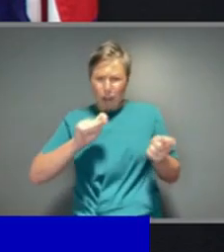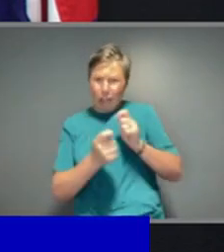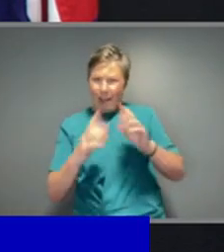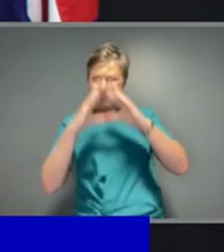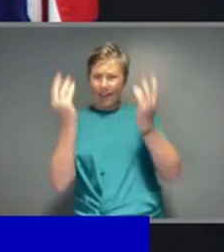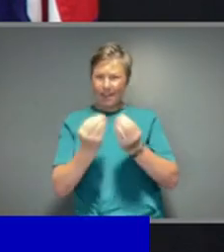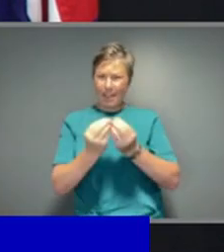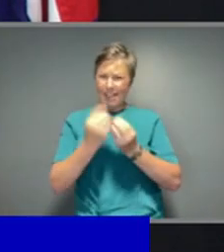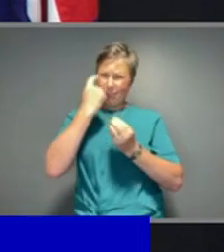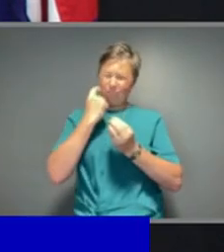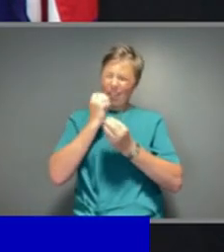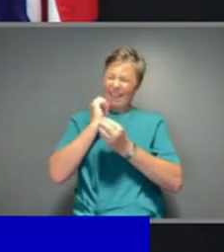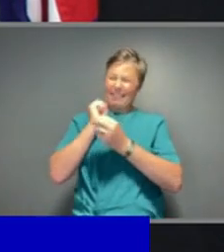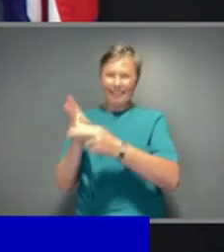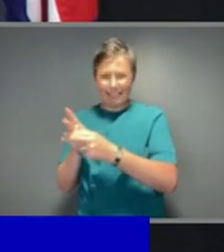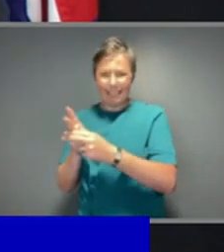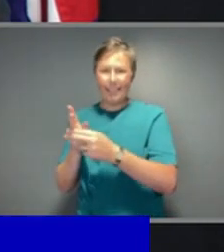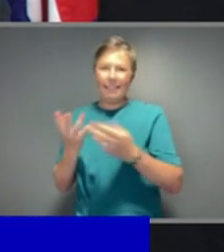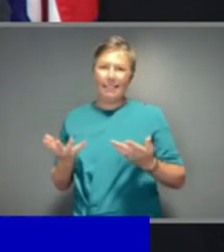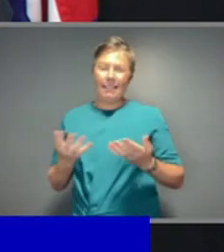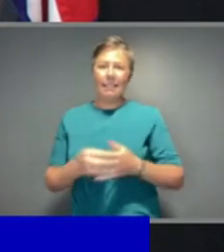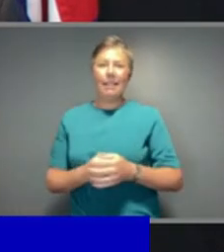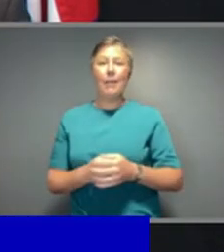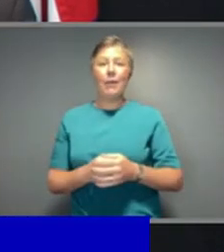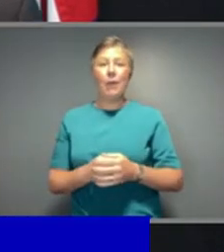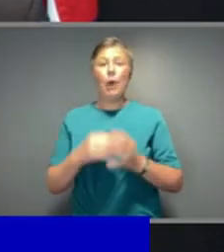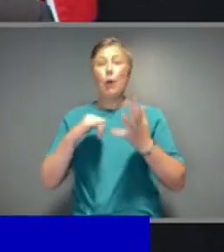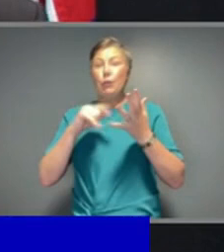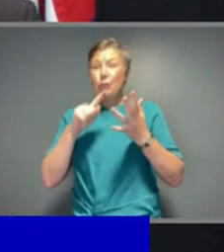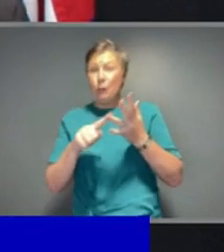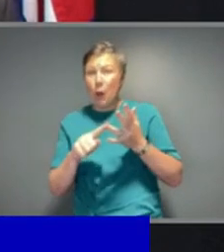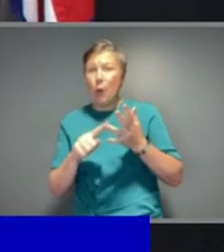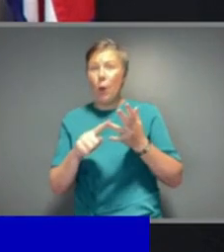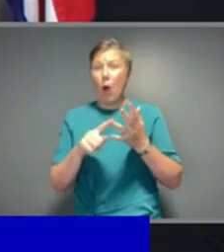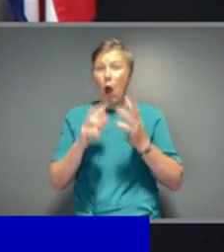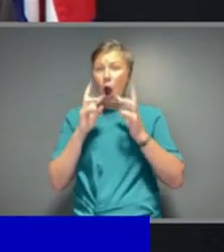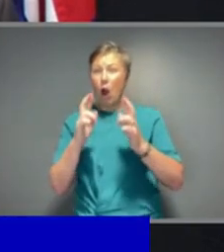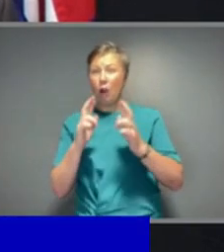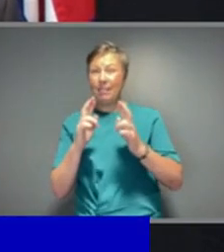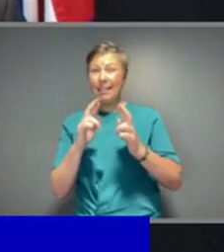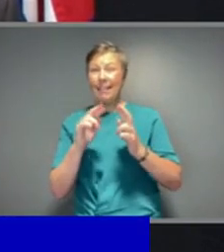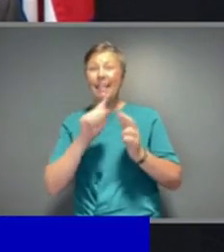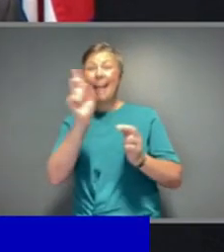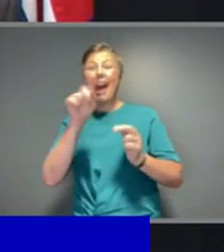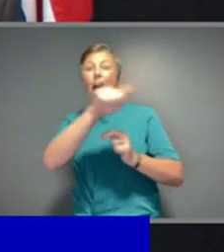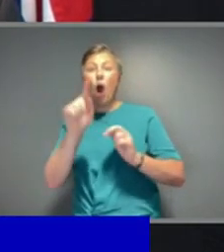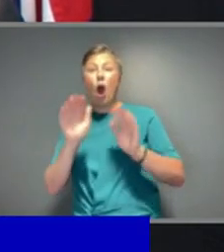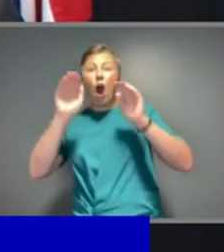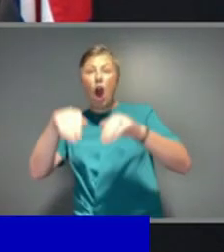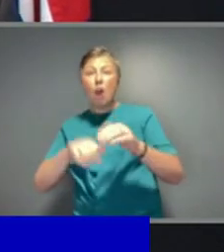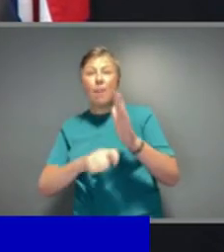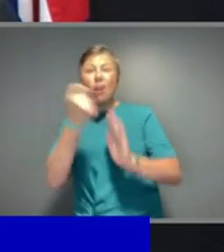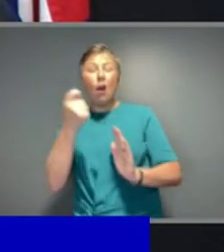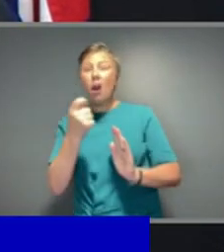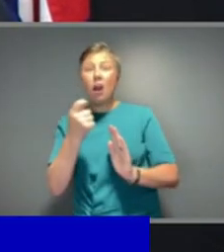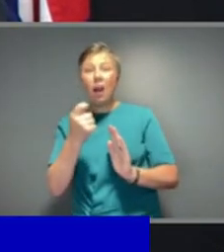the reactions of short, hopefully, but strong lockdowns to ensure that the Delta strain does